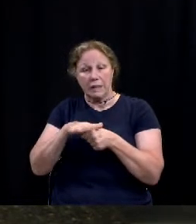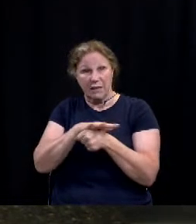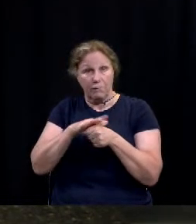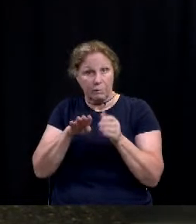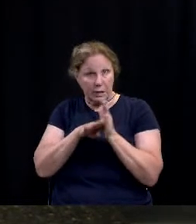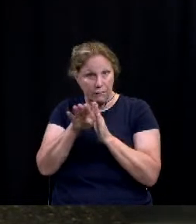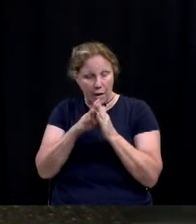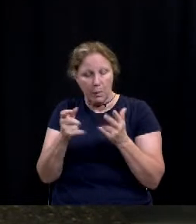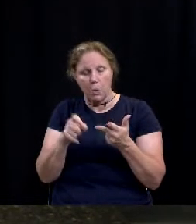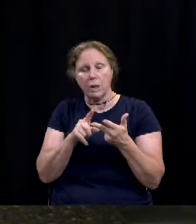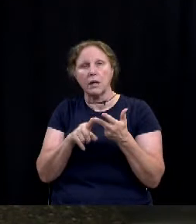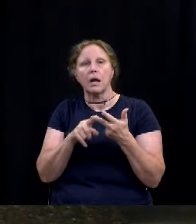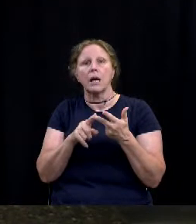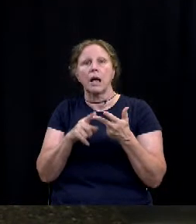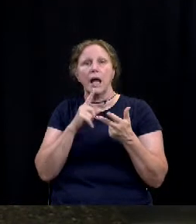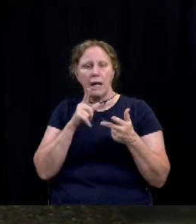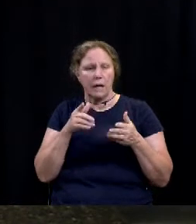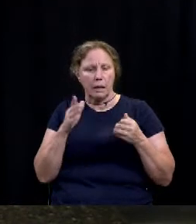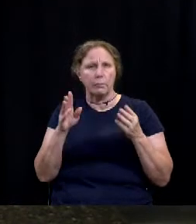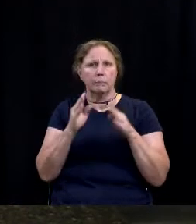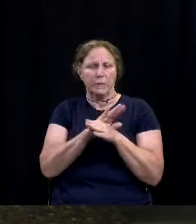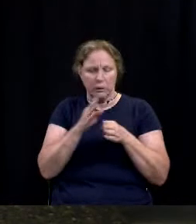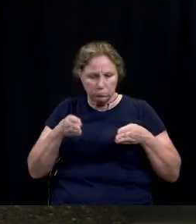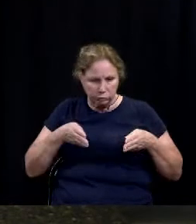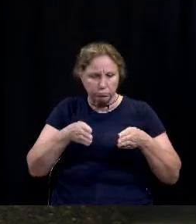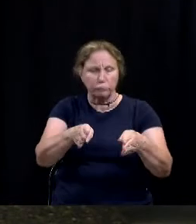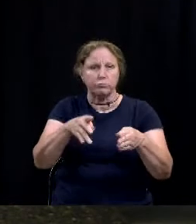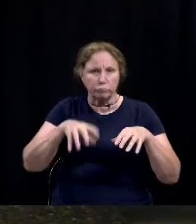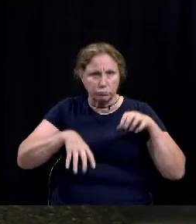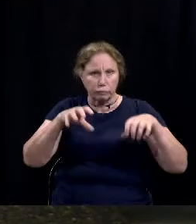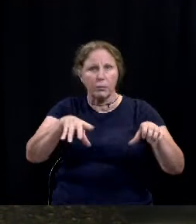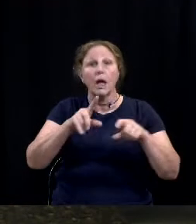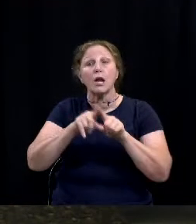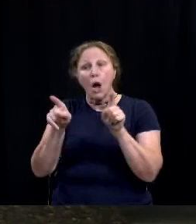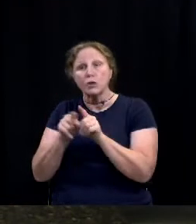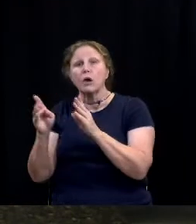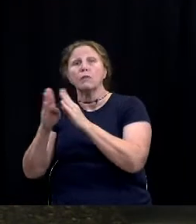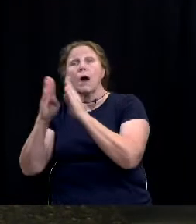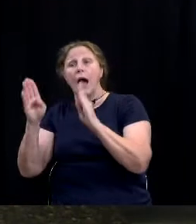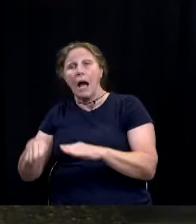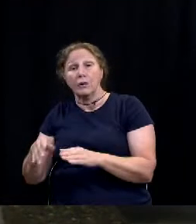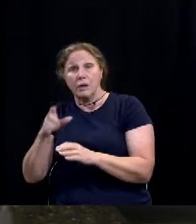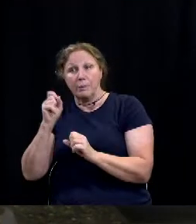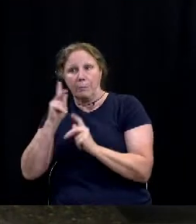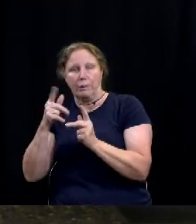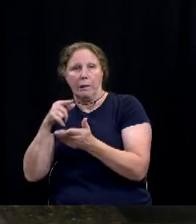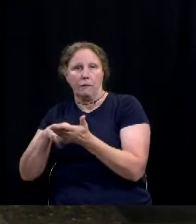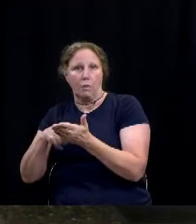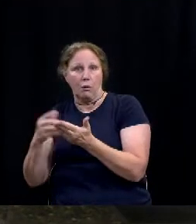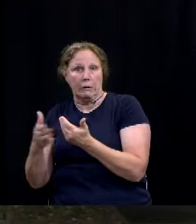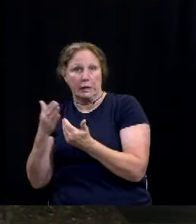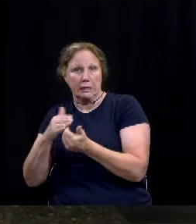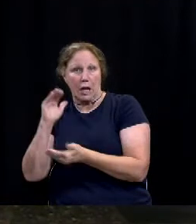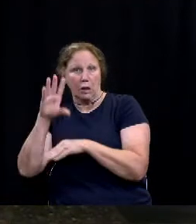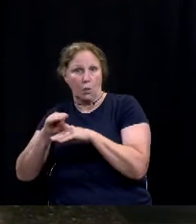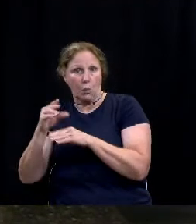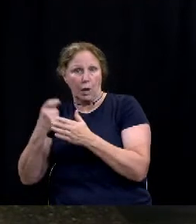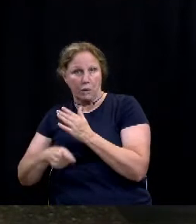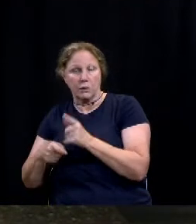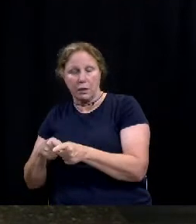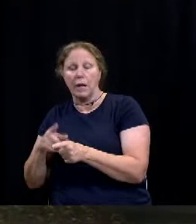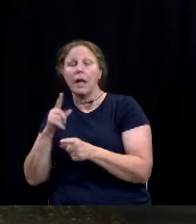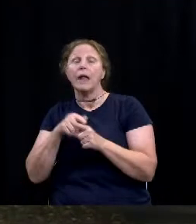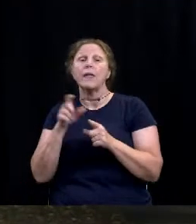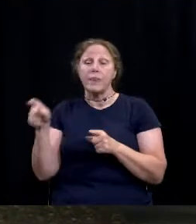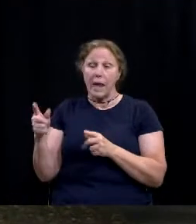and along major corridors as well as for affordable housing. This proposed ordinance is consistent with our council's